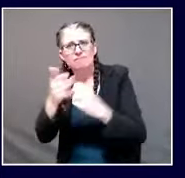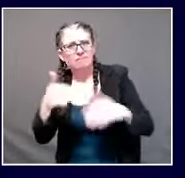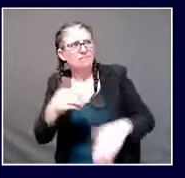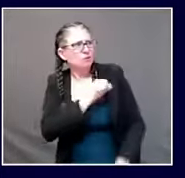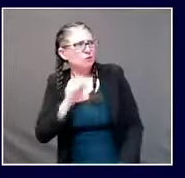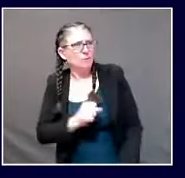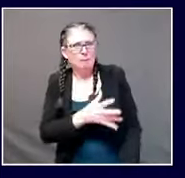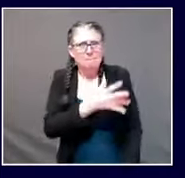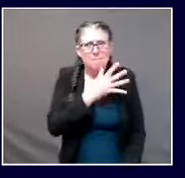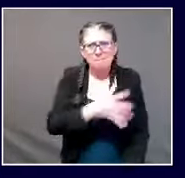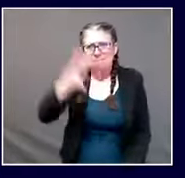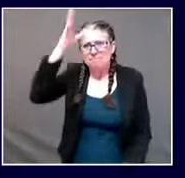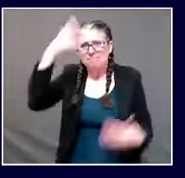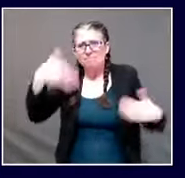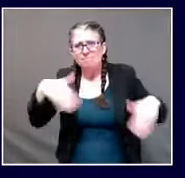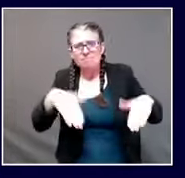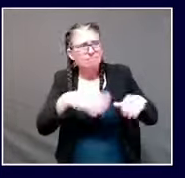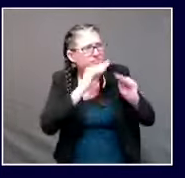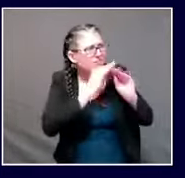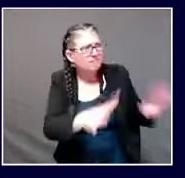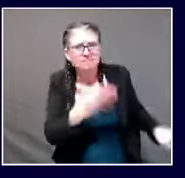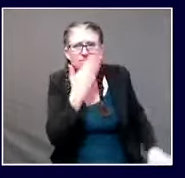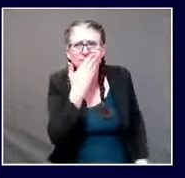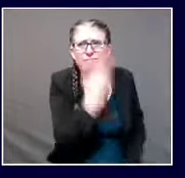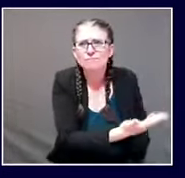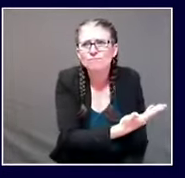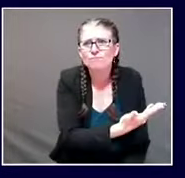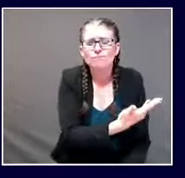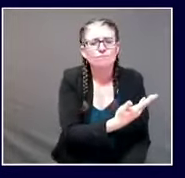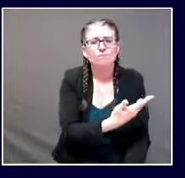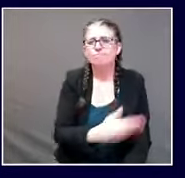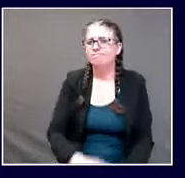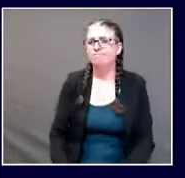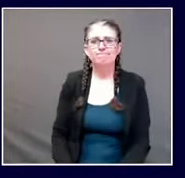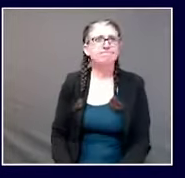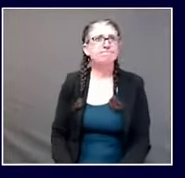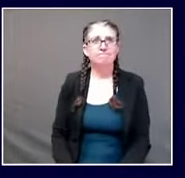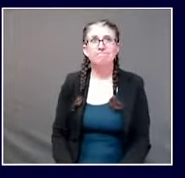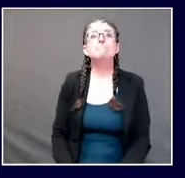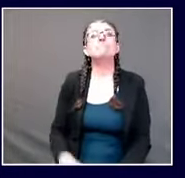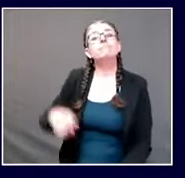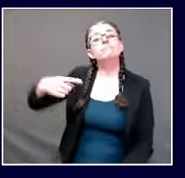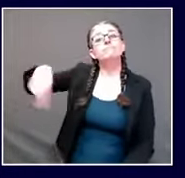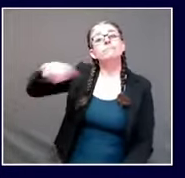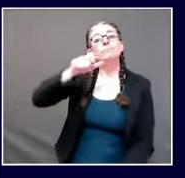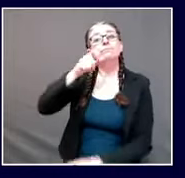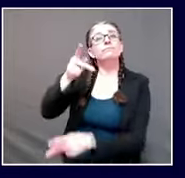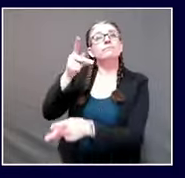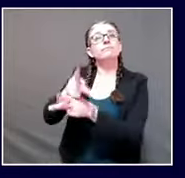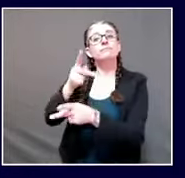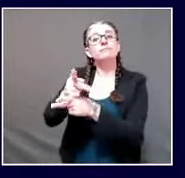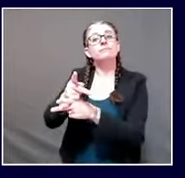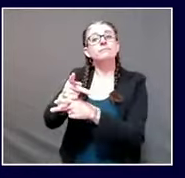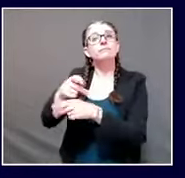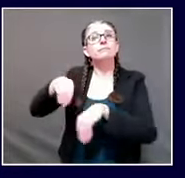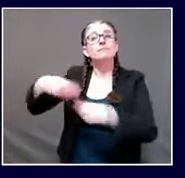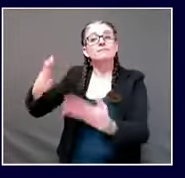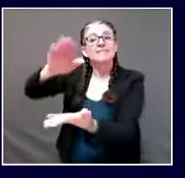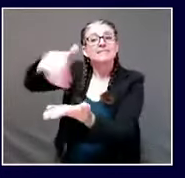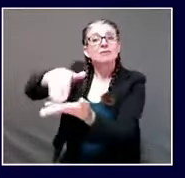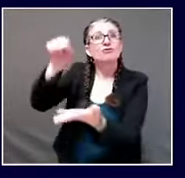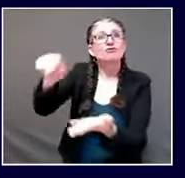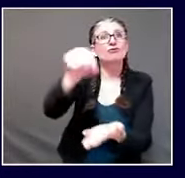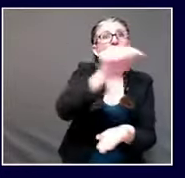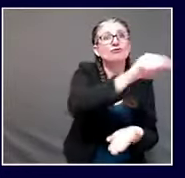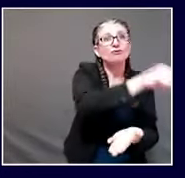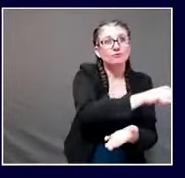grateful. I give thanks for child care providers. People like Nicole Hoagland, who cares for the children of frontline workers